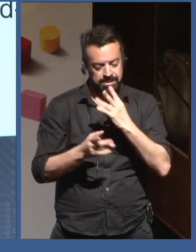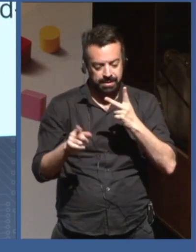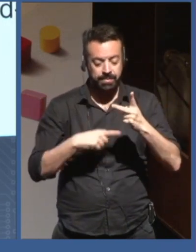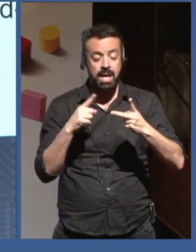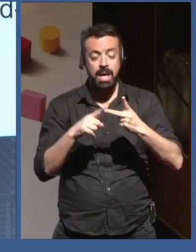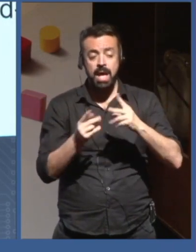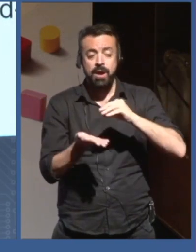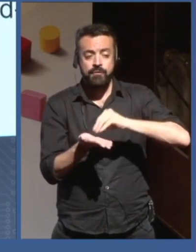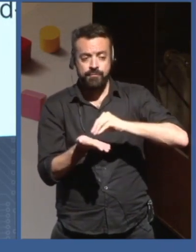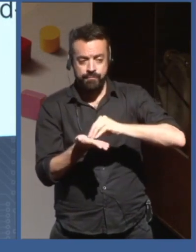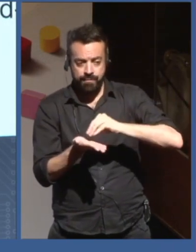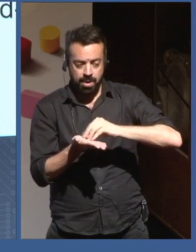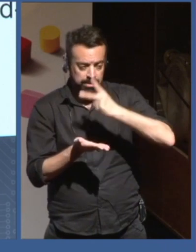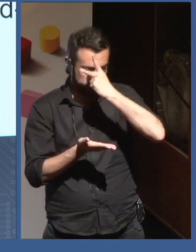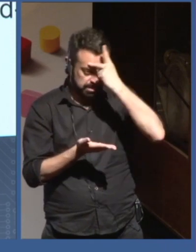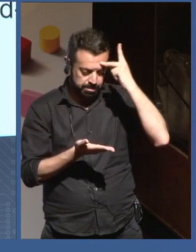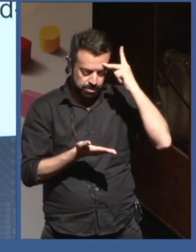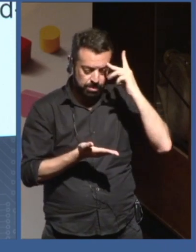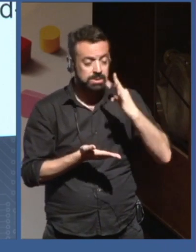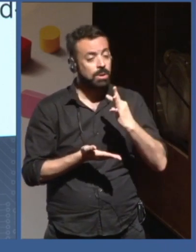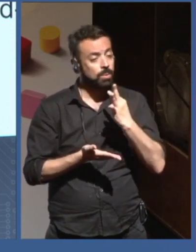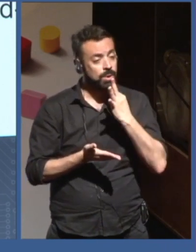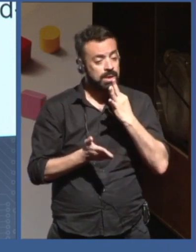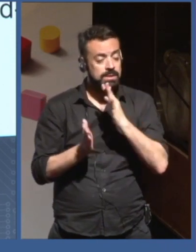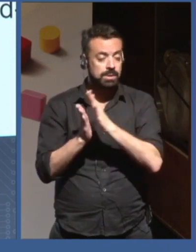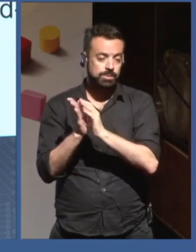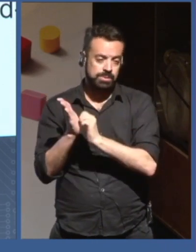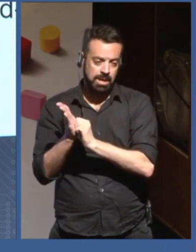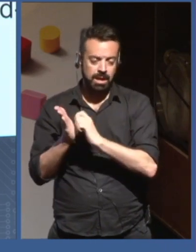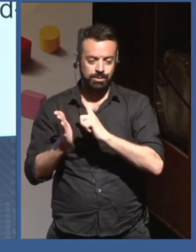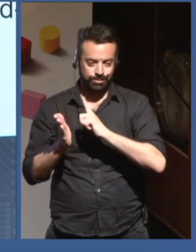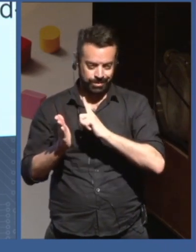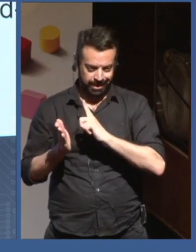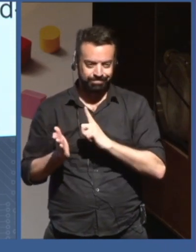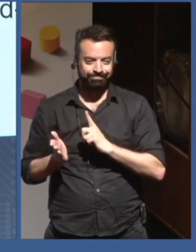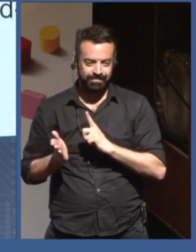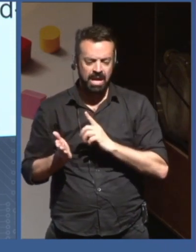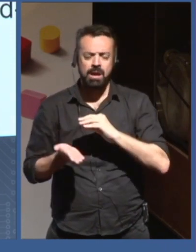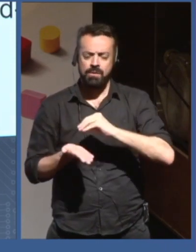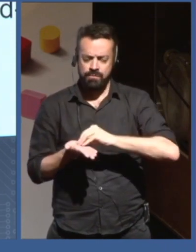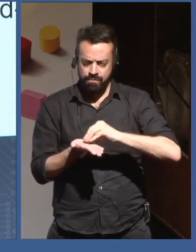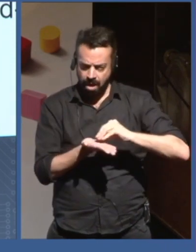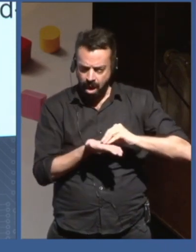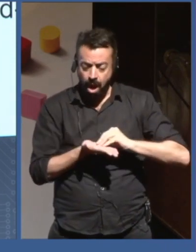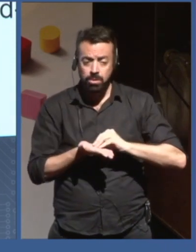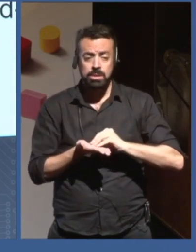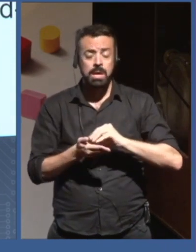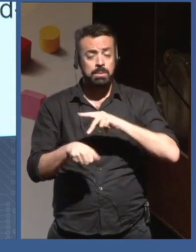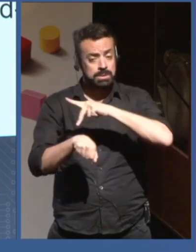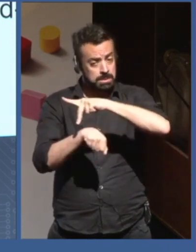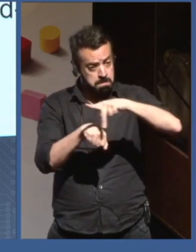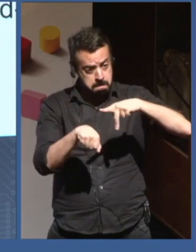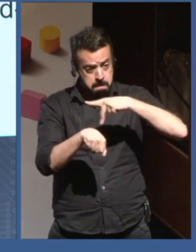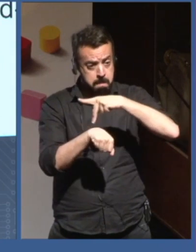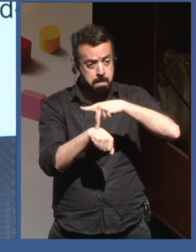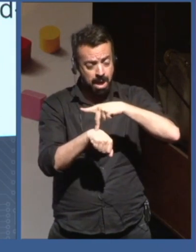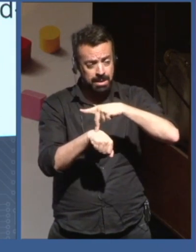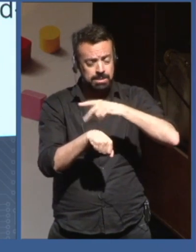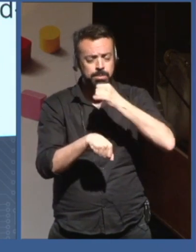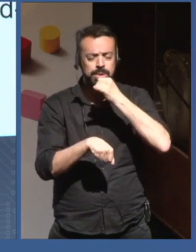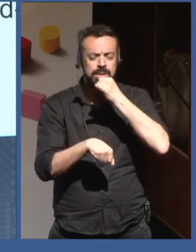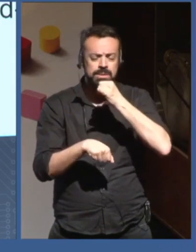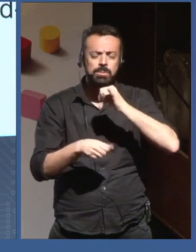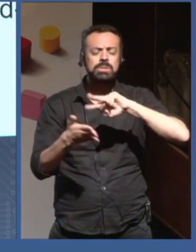capacities in many countries to actually make sense of the data, to actually access, analyze, in particular,